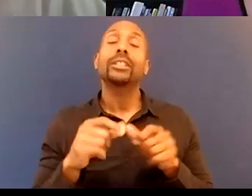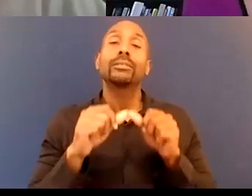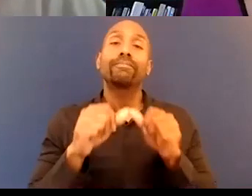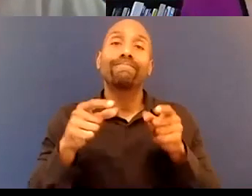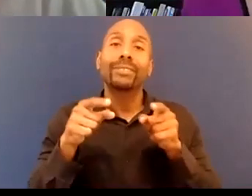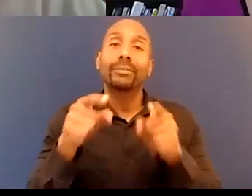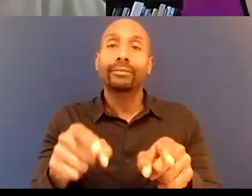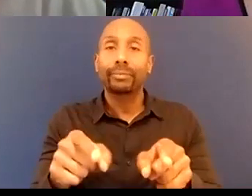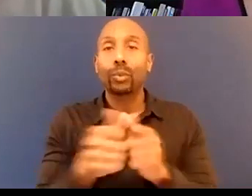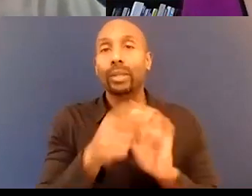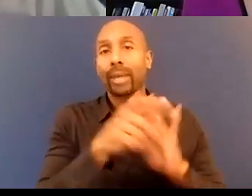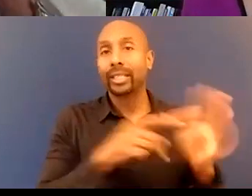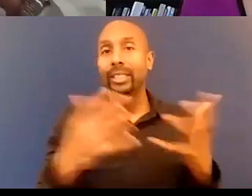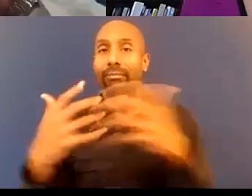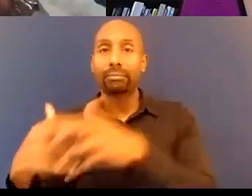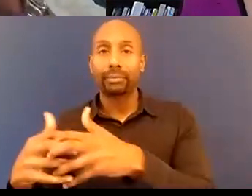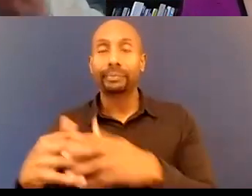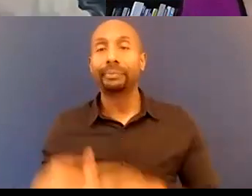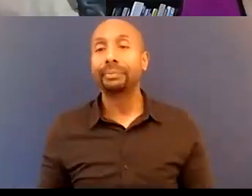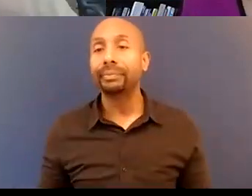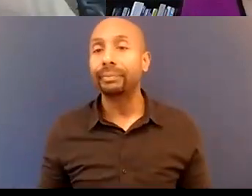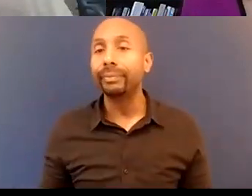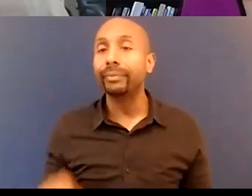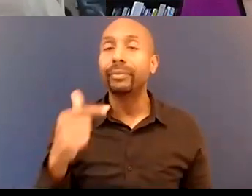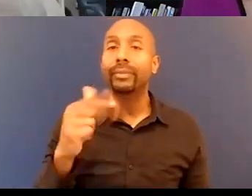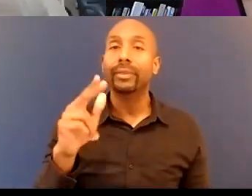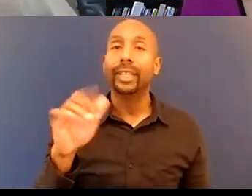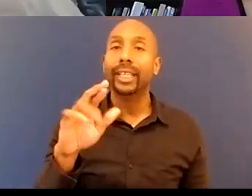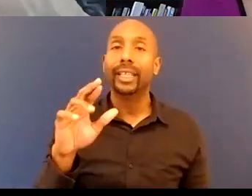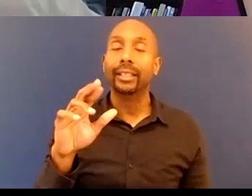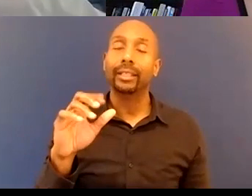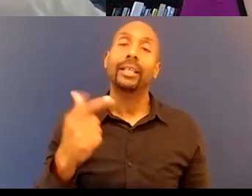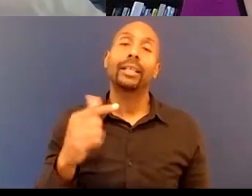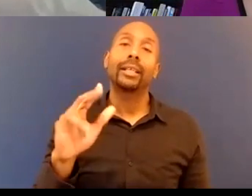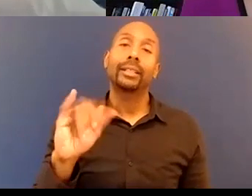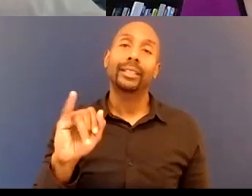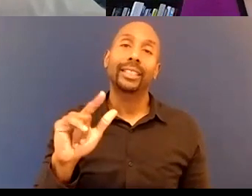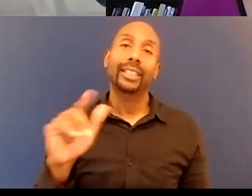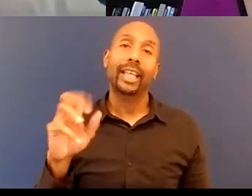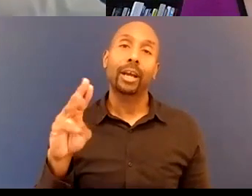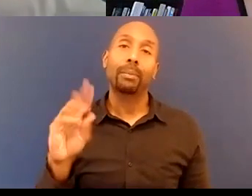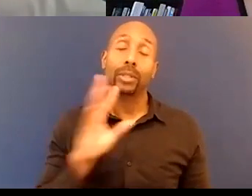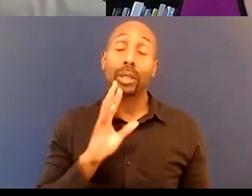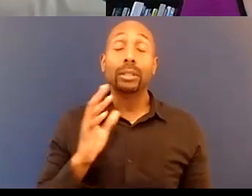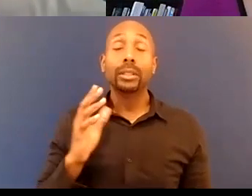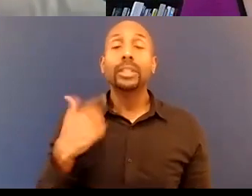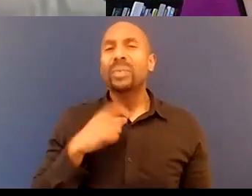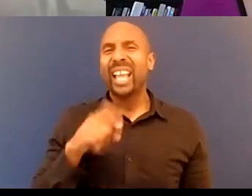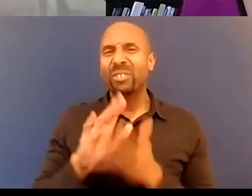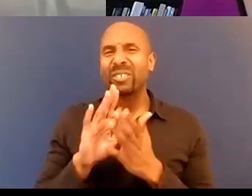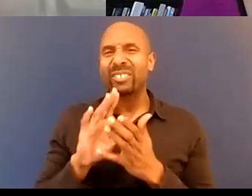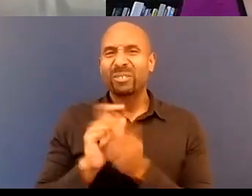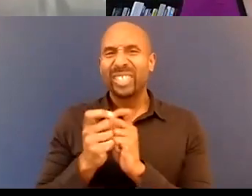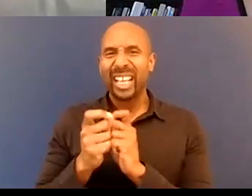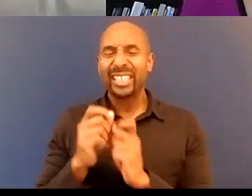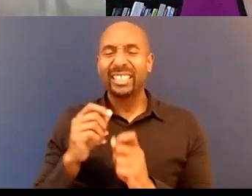um one thing that i would add or say to that is we have to change the questions that we keep asking we